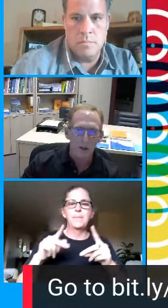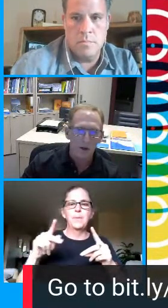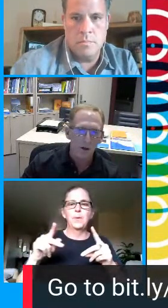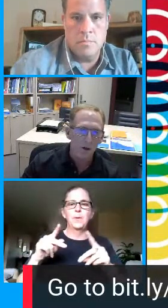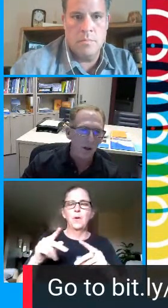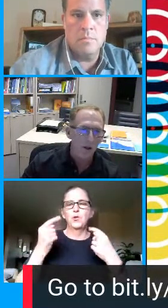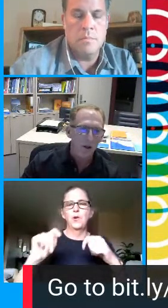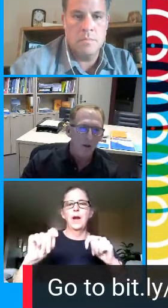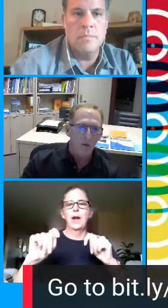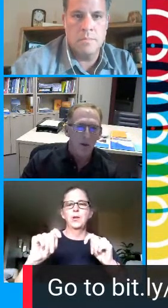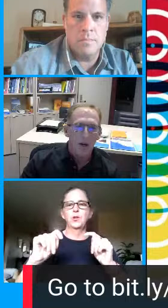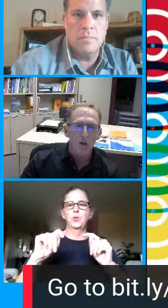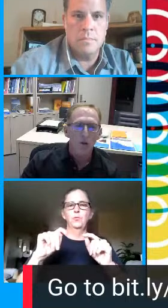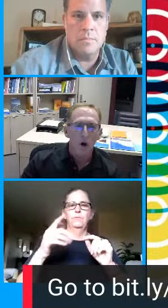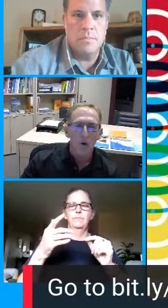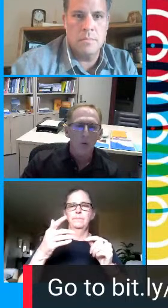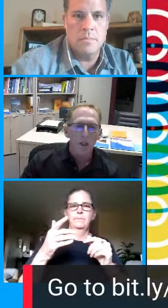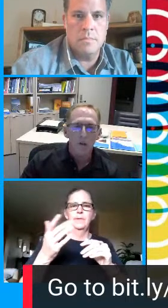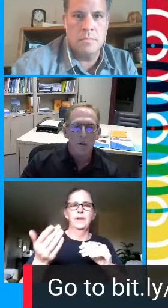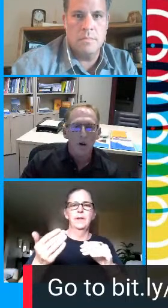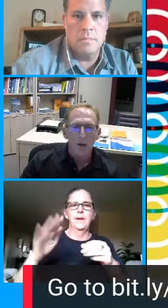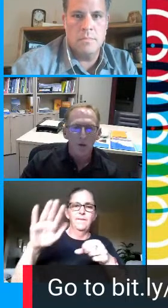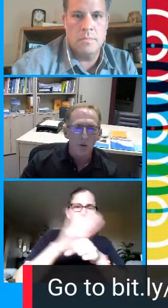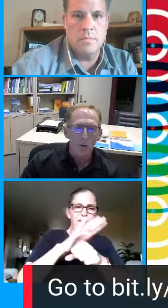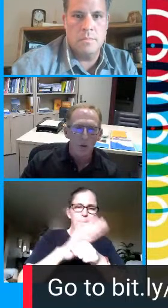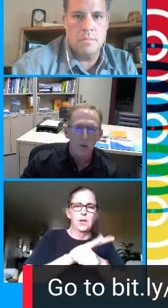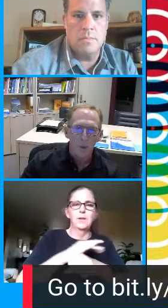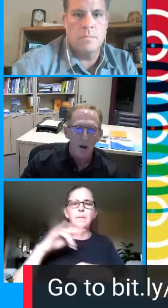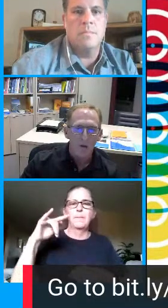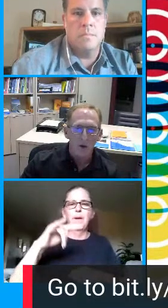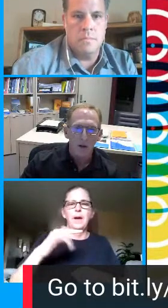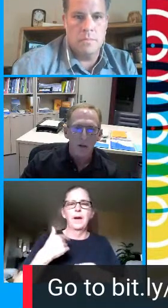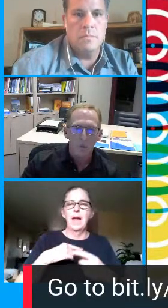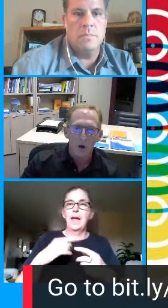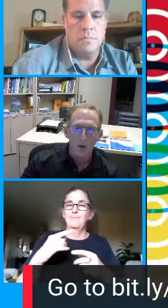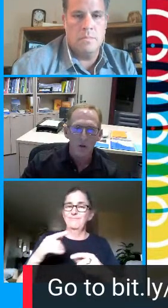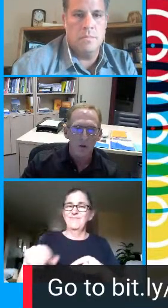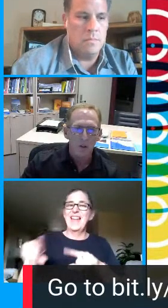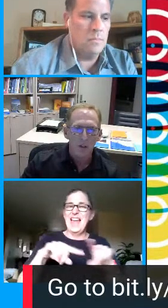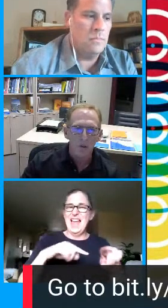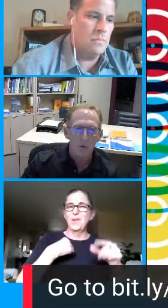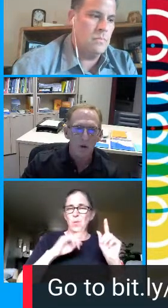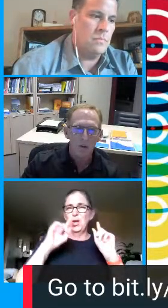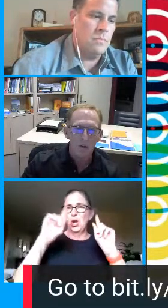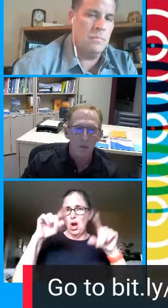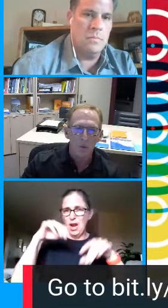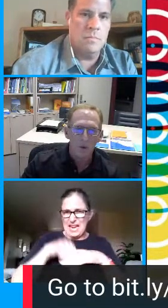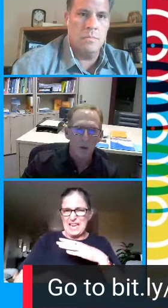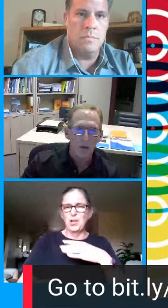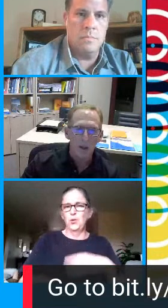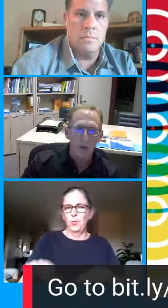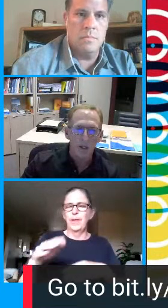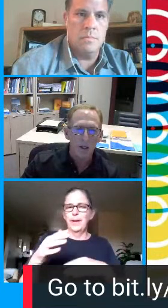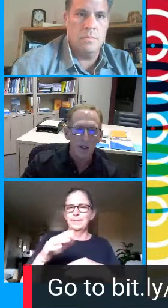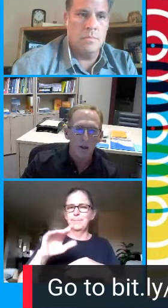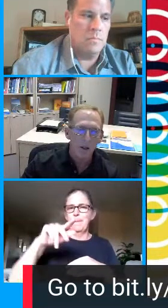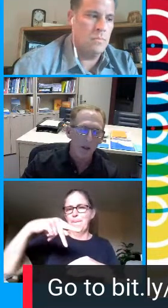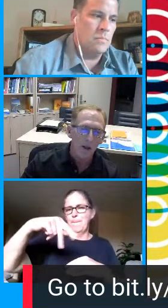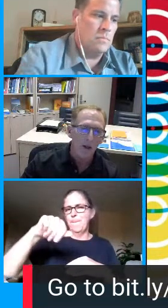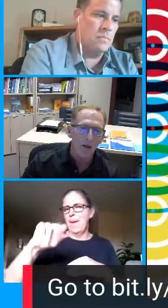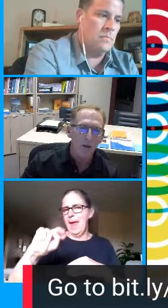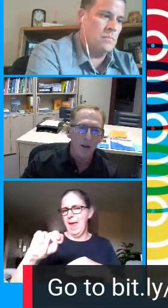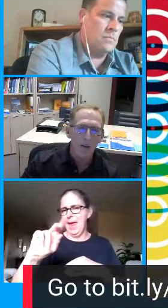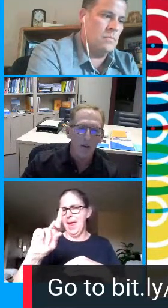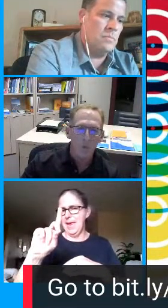moving through the air and as you know we went into a crisis response on march 13th where you know when the pandemic hit